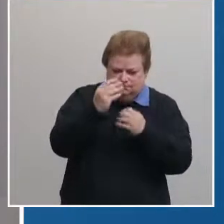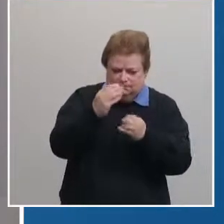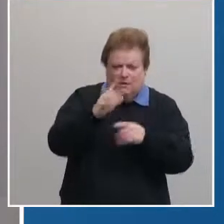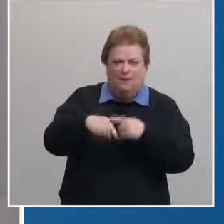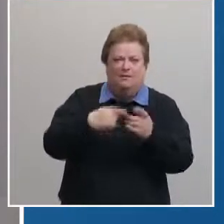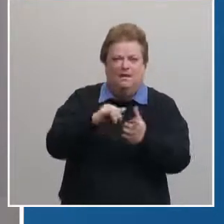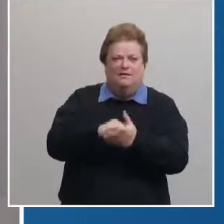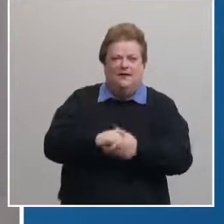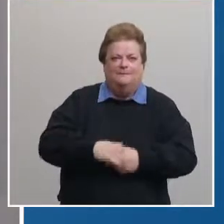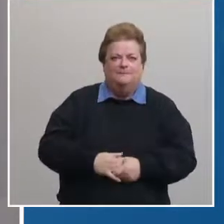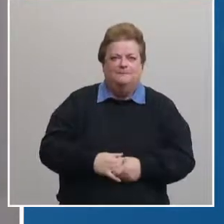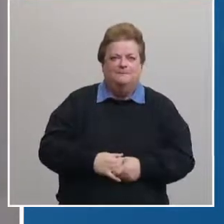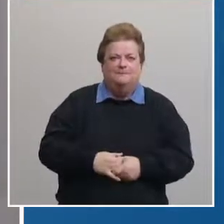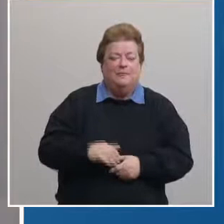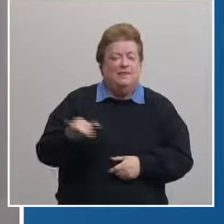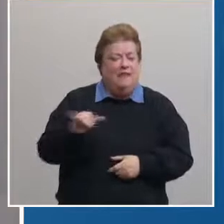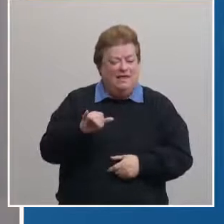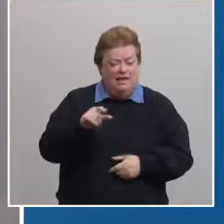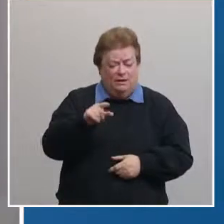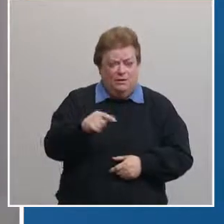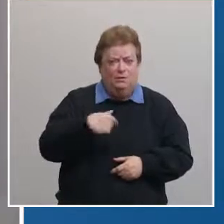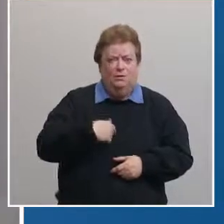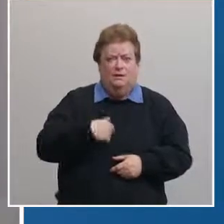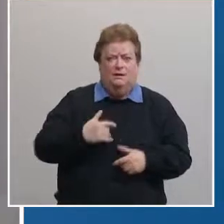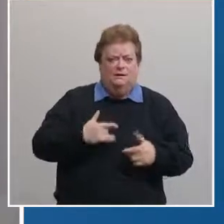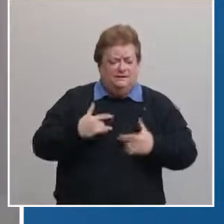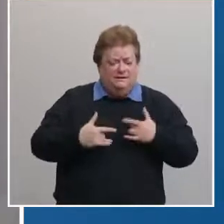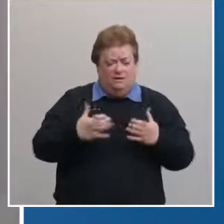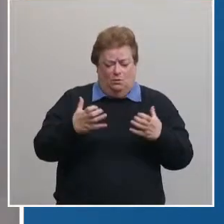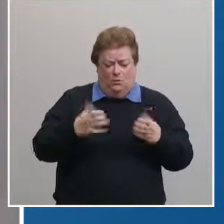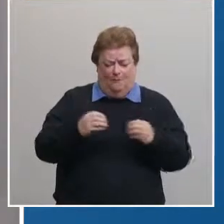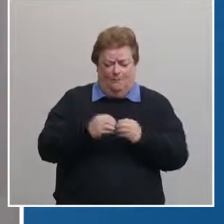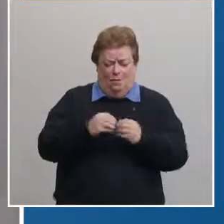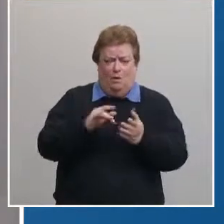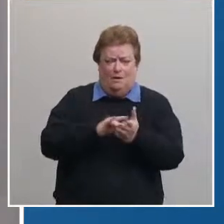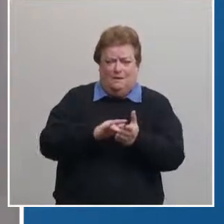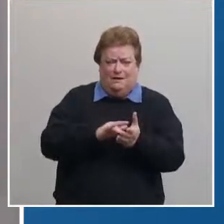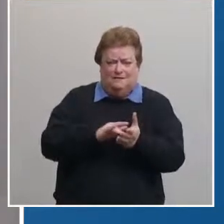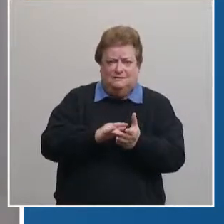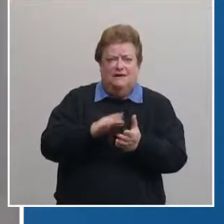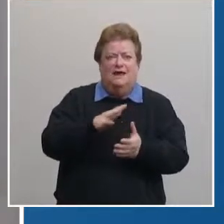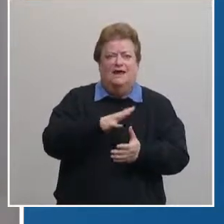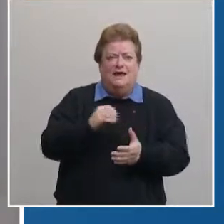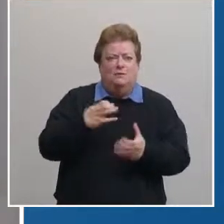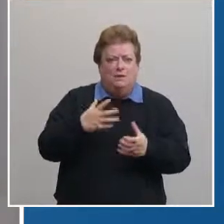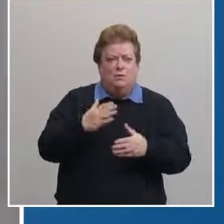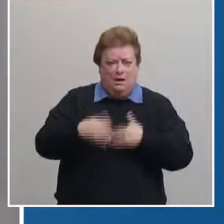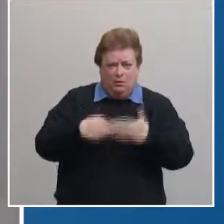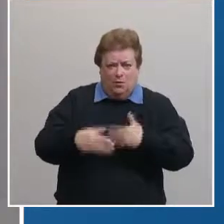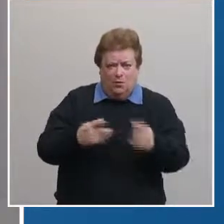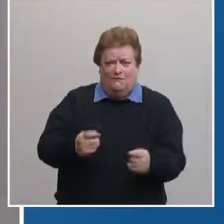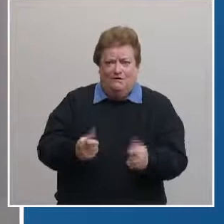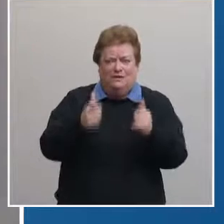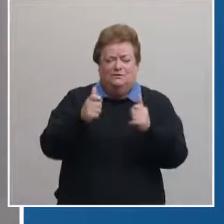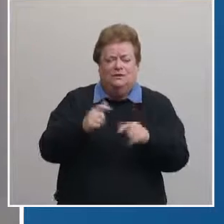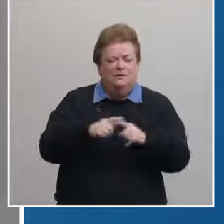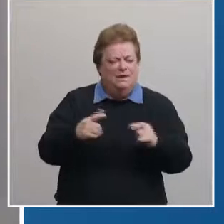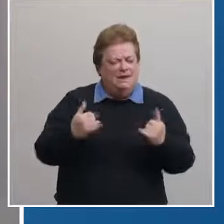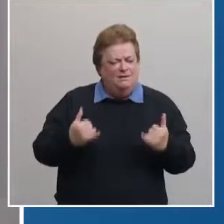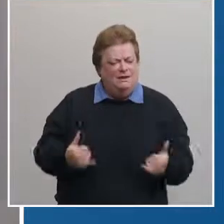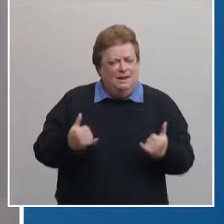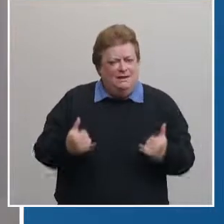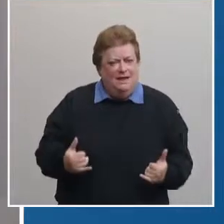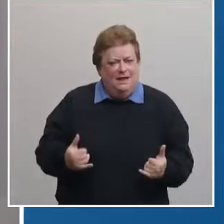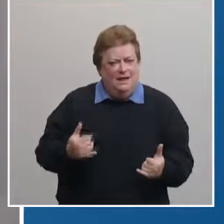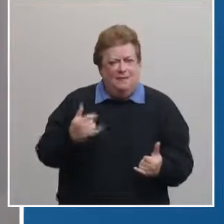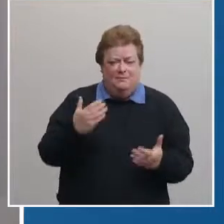like you we are eager for more doses and we want this to go faster in the meantime and for what will likely